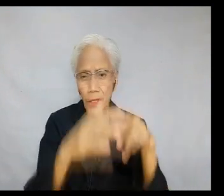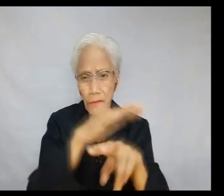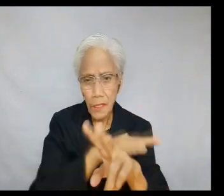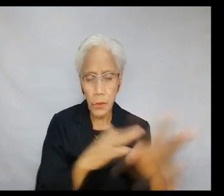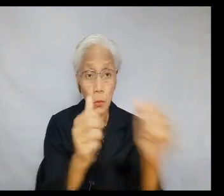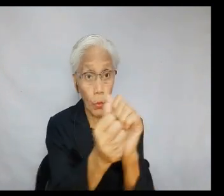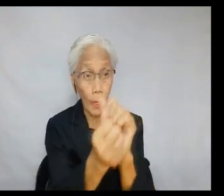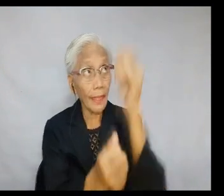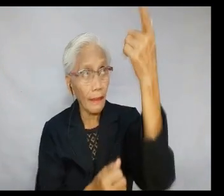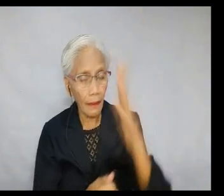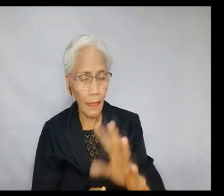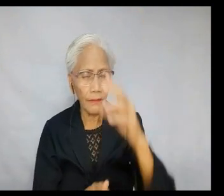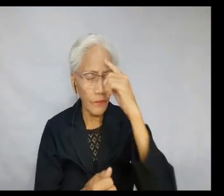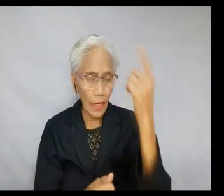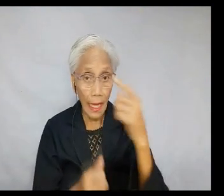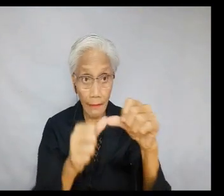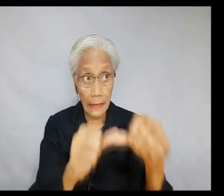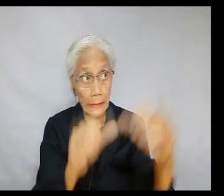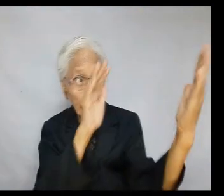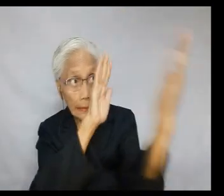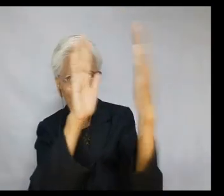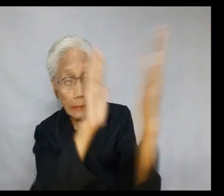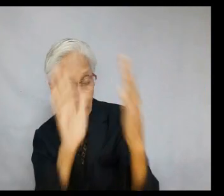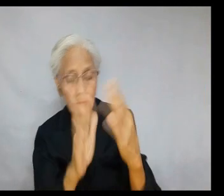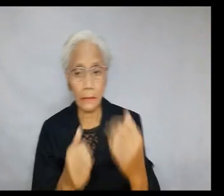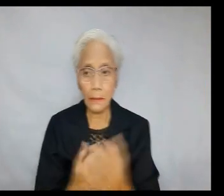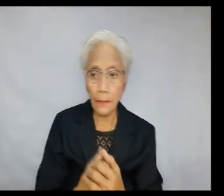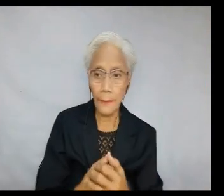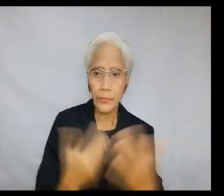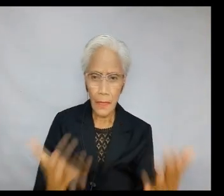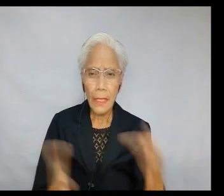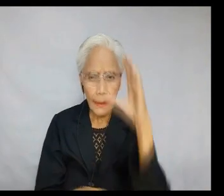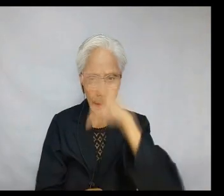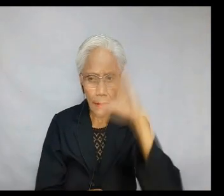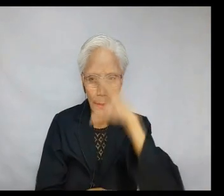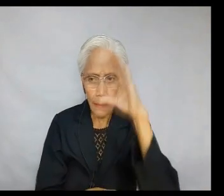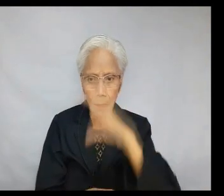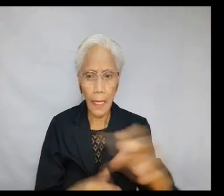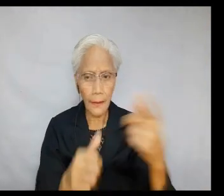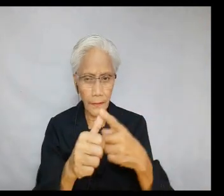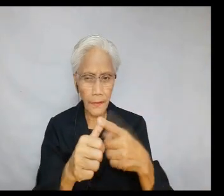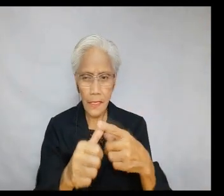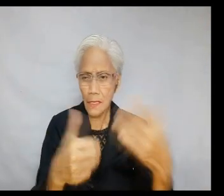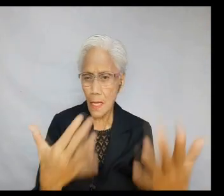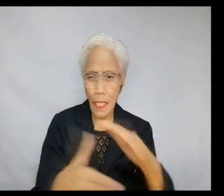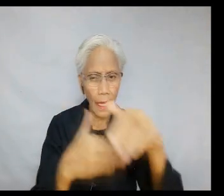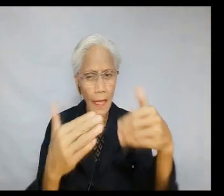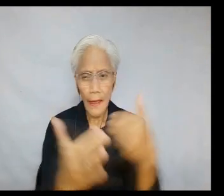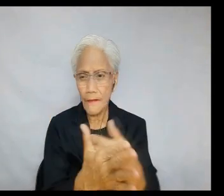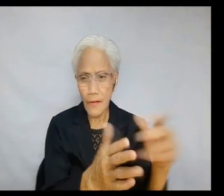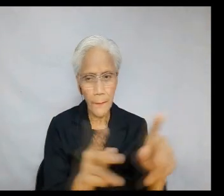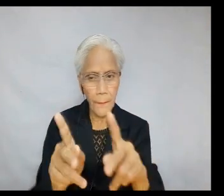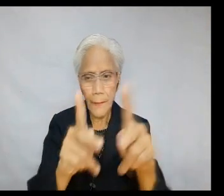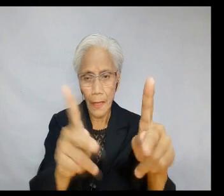beatific vision, that is, being with God forever, seeing Him face to face. Let us begin with this vision, seek